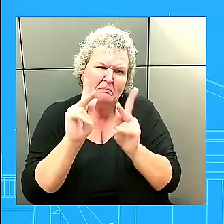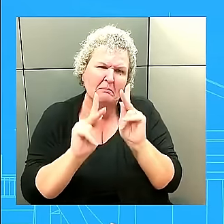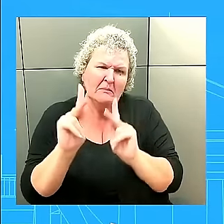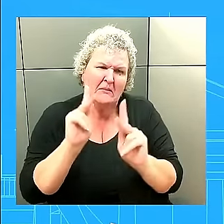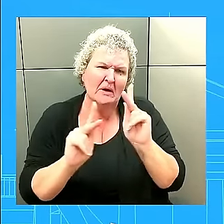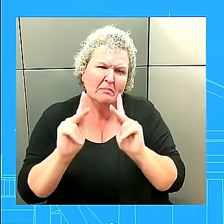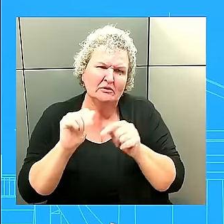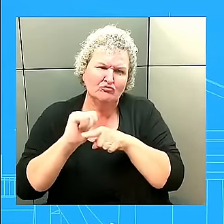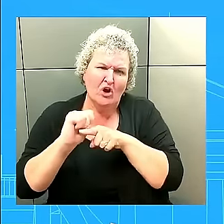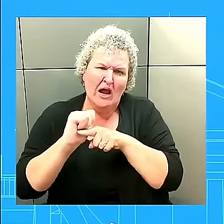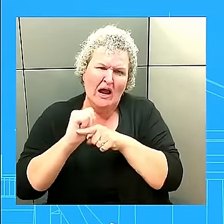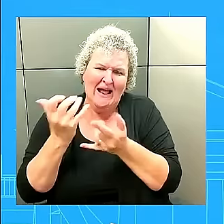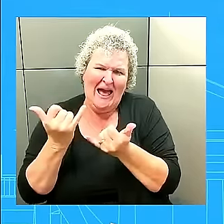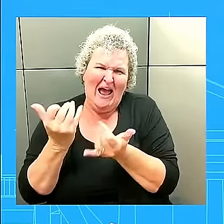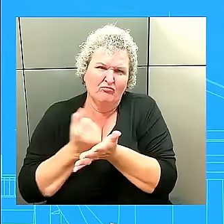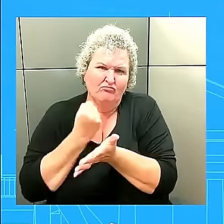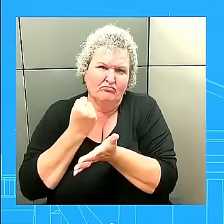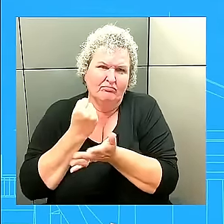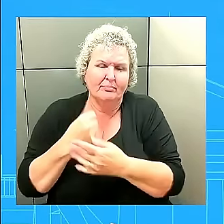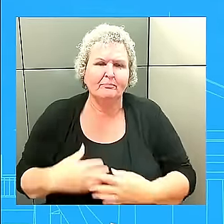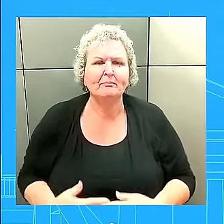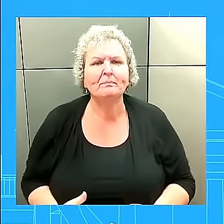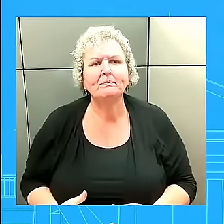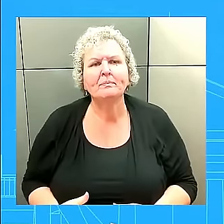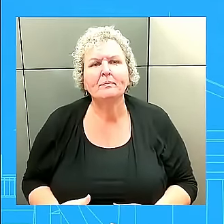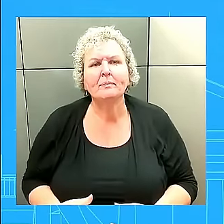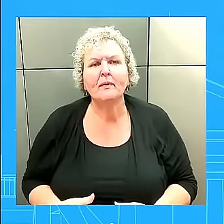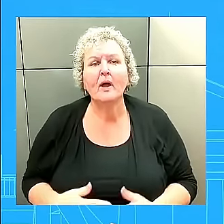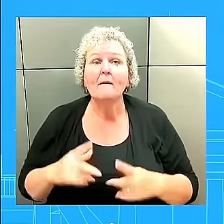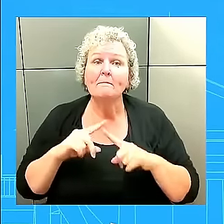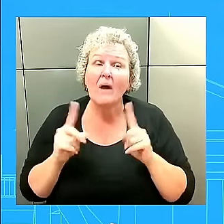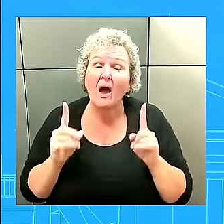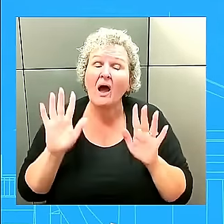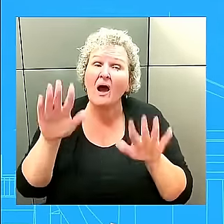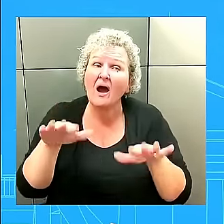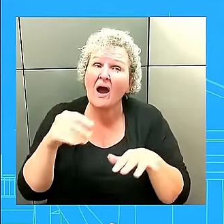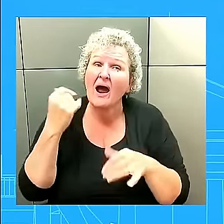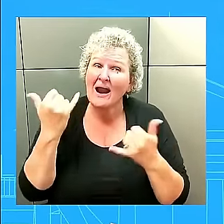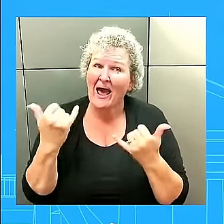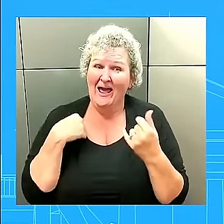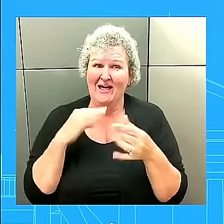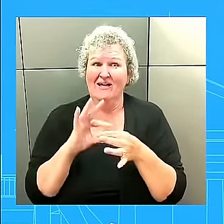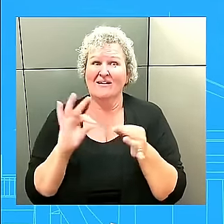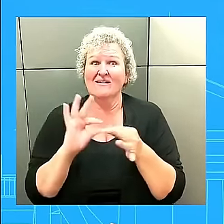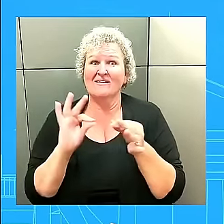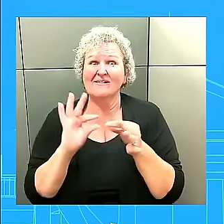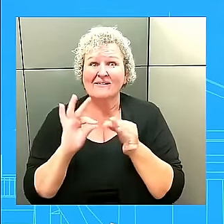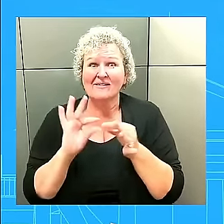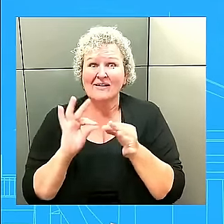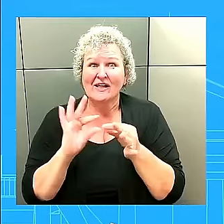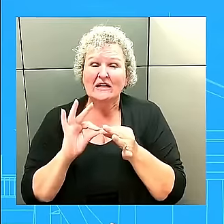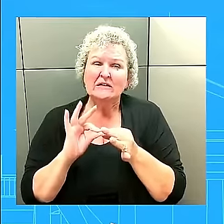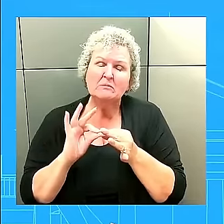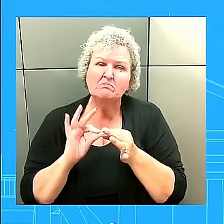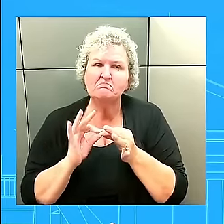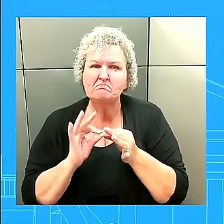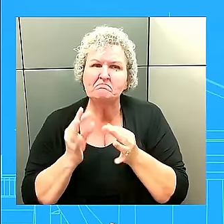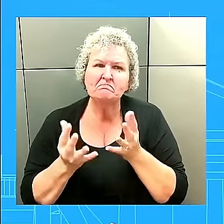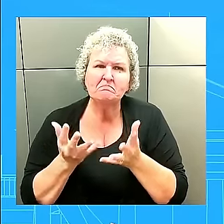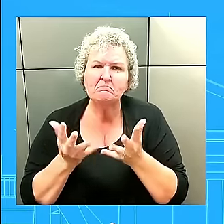I think I could go so far as to say that, at least in general terms, it's